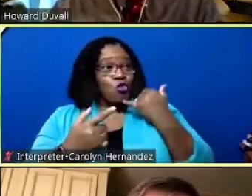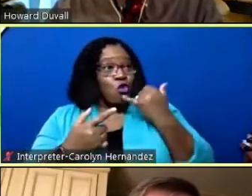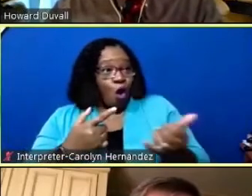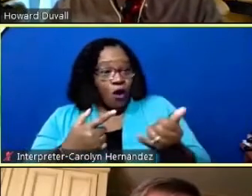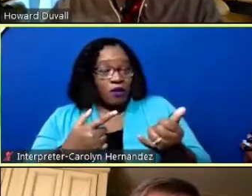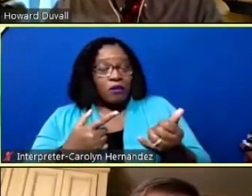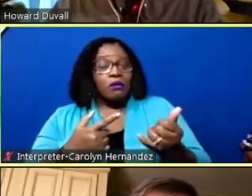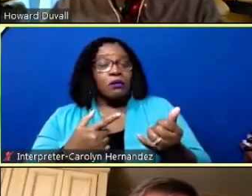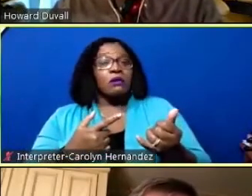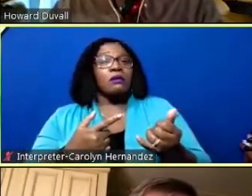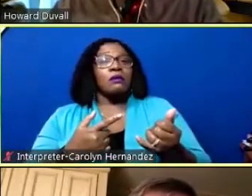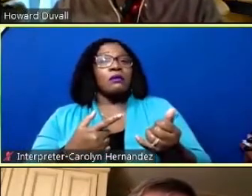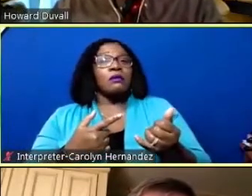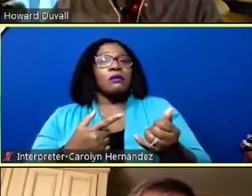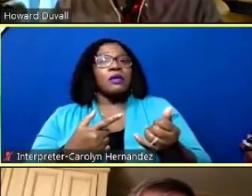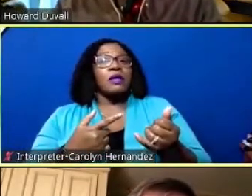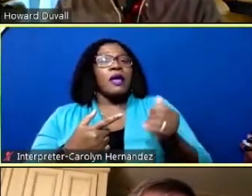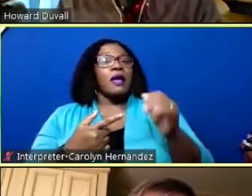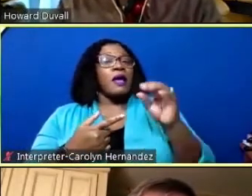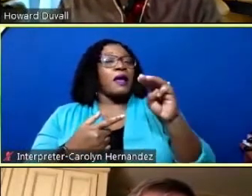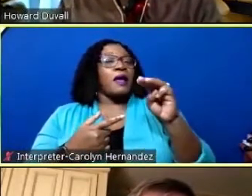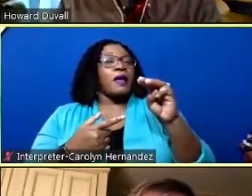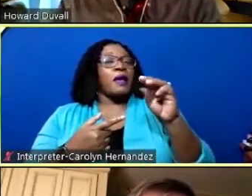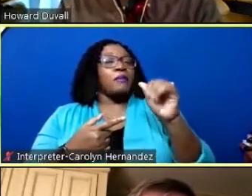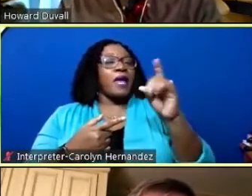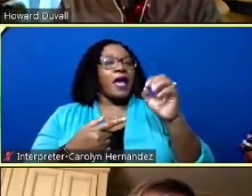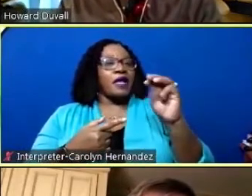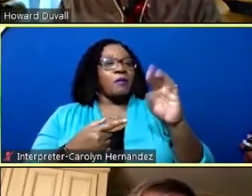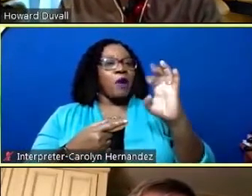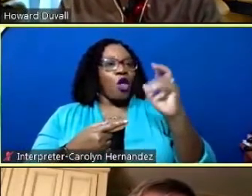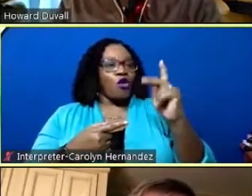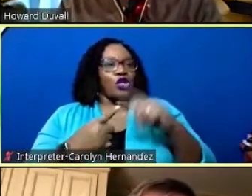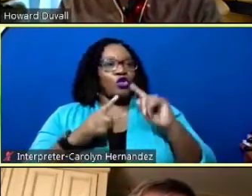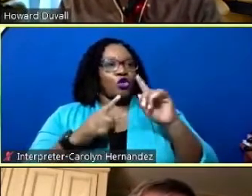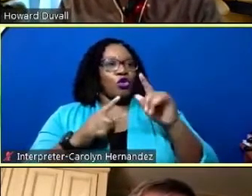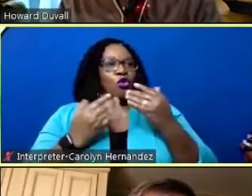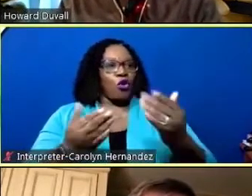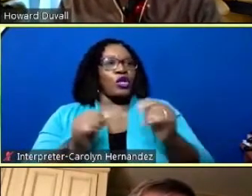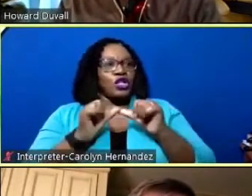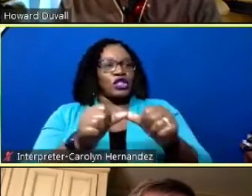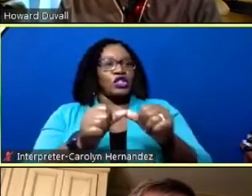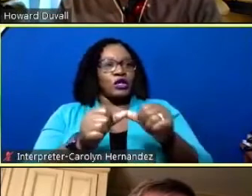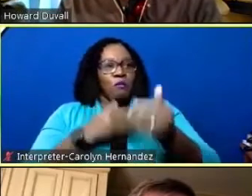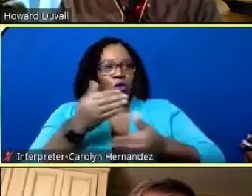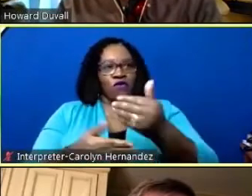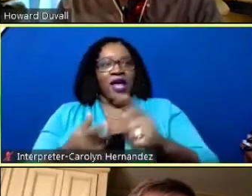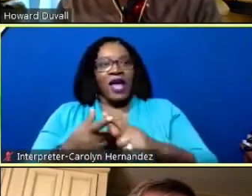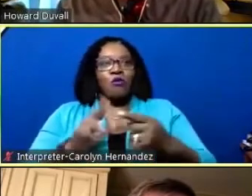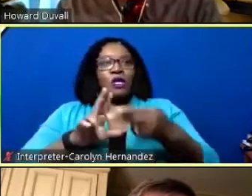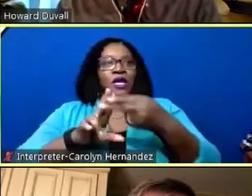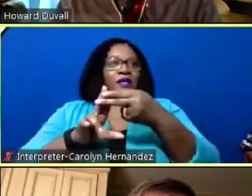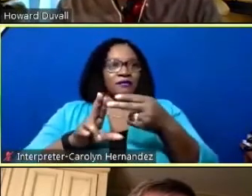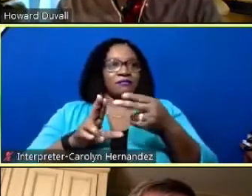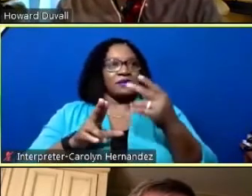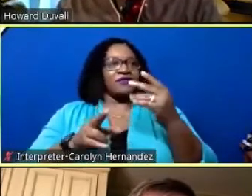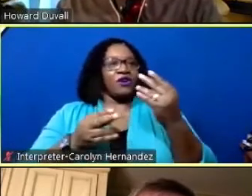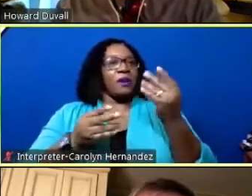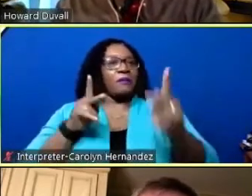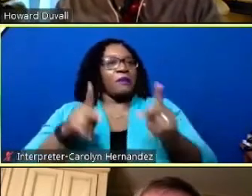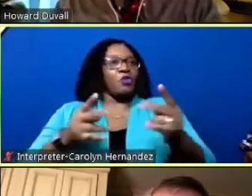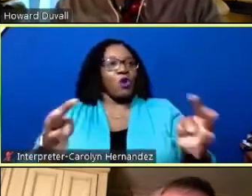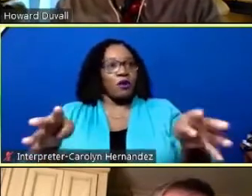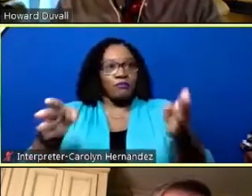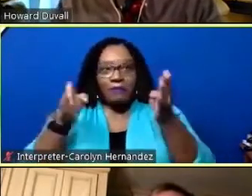uh madam clerk let's uh go ahead and continue moving i do want to highlight again for interested parties who are paying